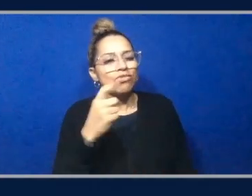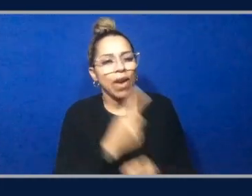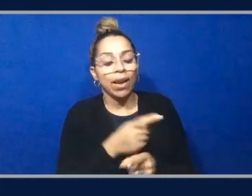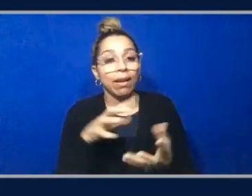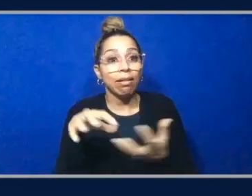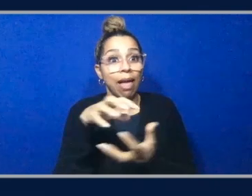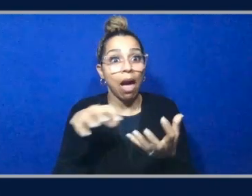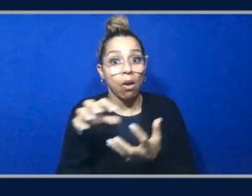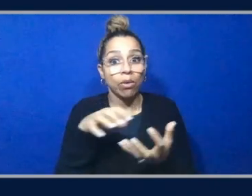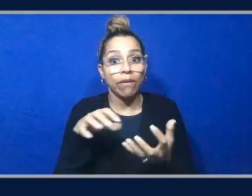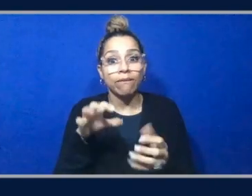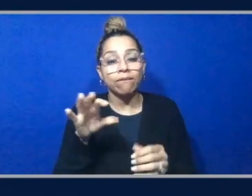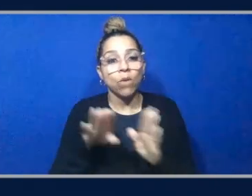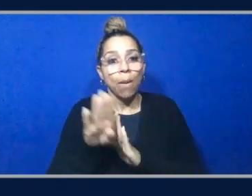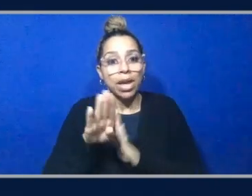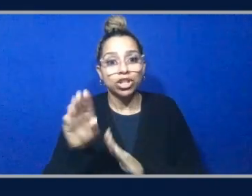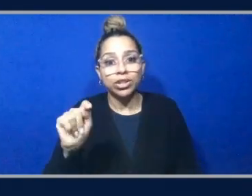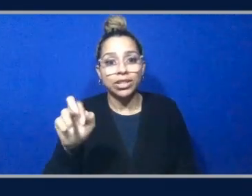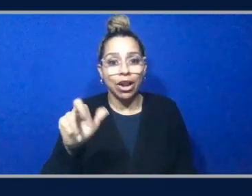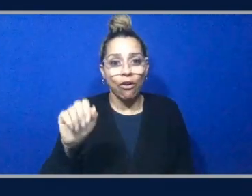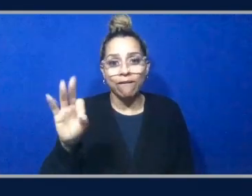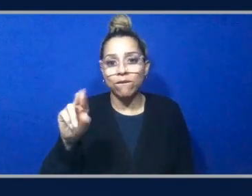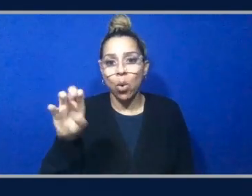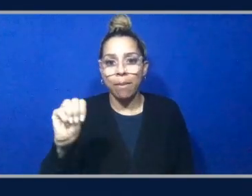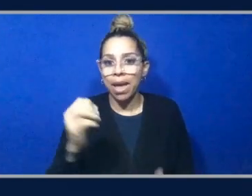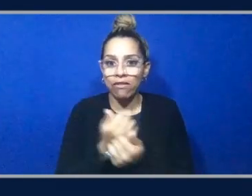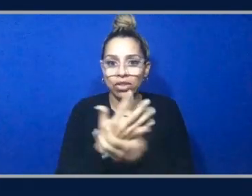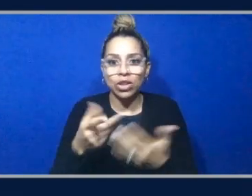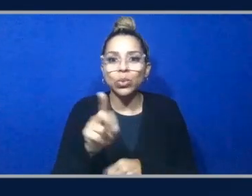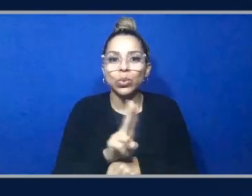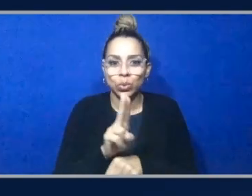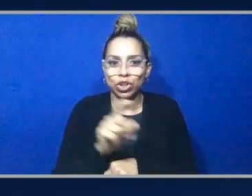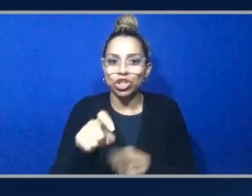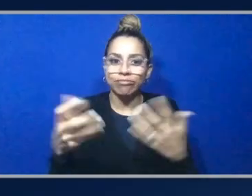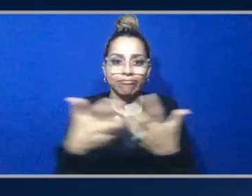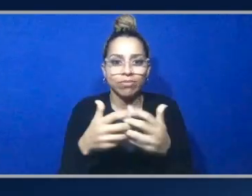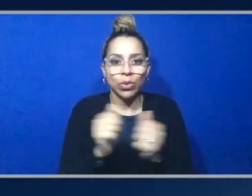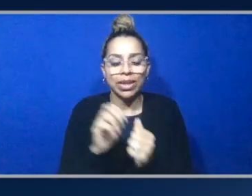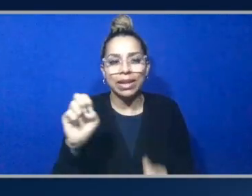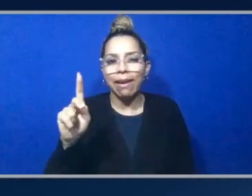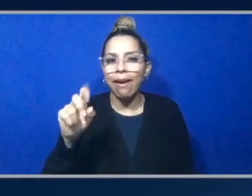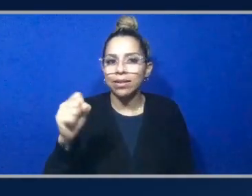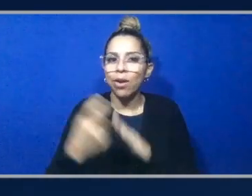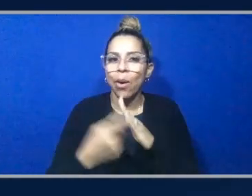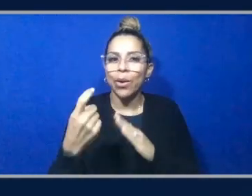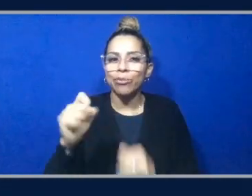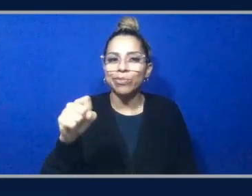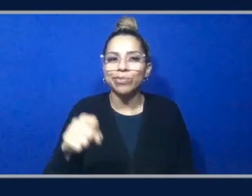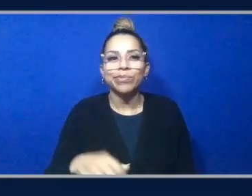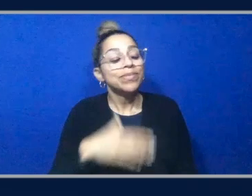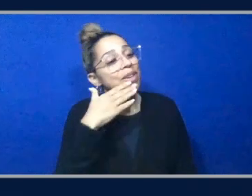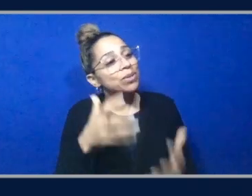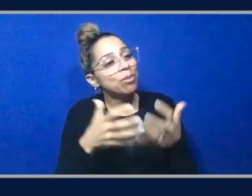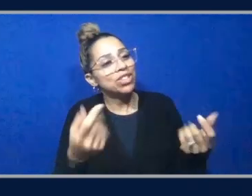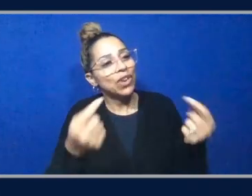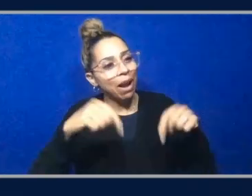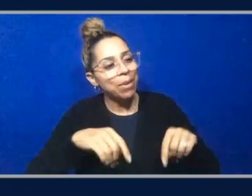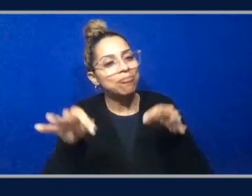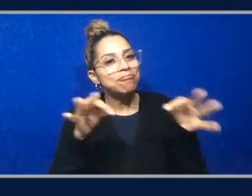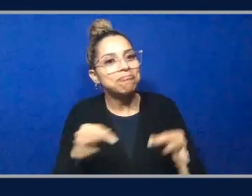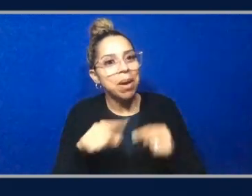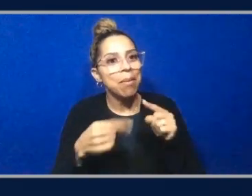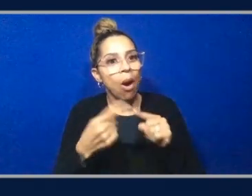interact with, with AWS is available, uh, to use with EKS auto. Perfect. Alex and Todd, thank you so much for coming out and telling us a little bit about auto mode.